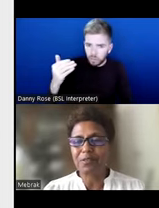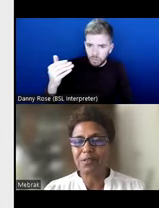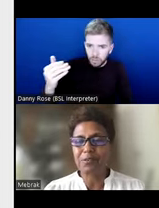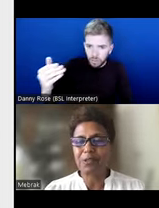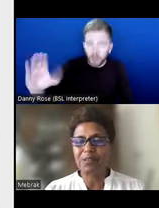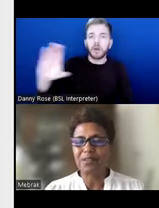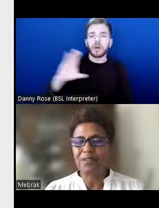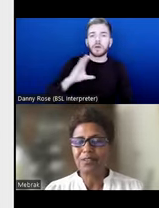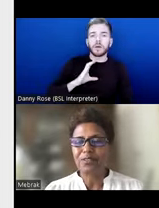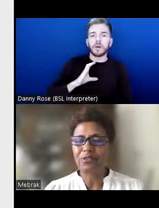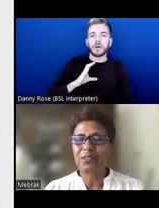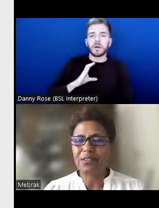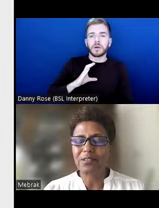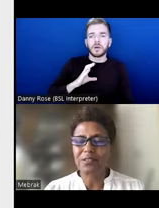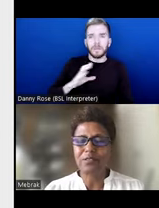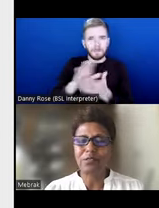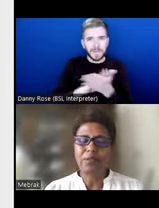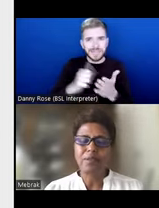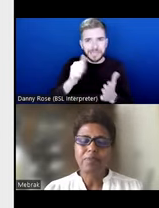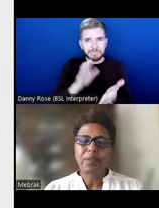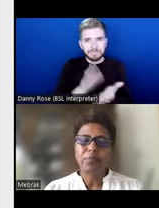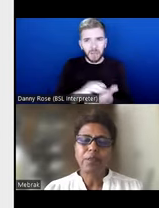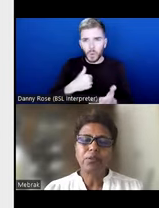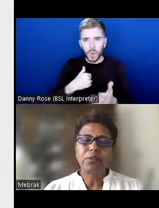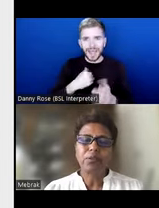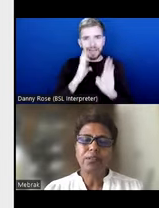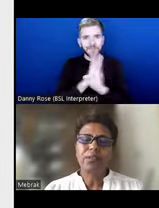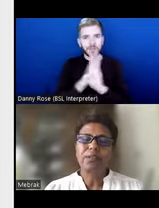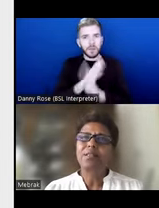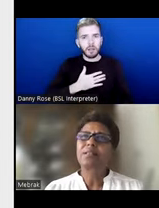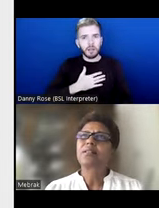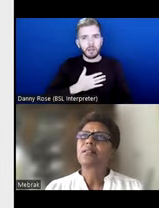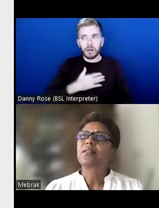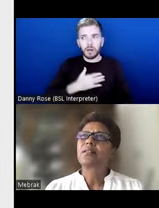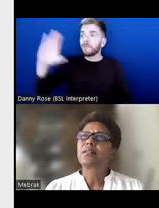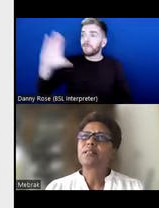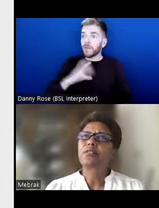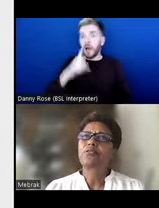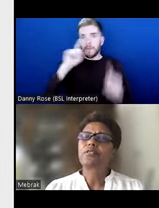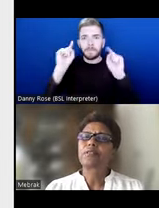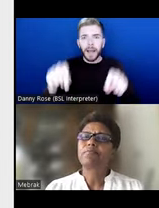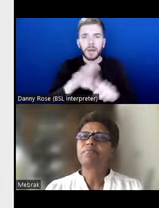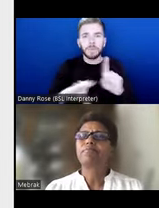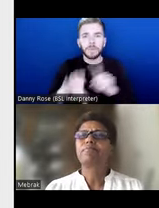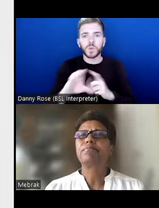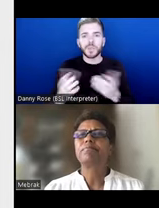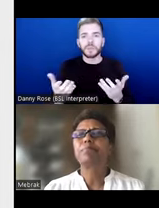yourself to the communities, so that they can trust you. But also, I think that kind of